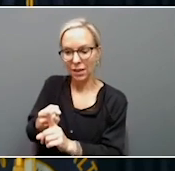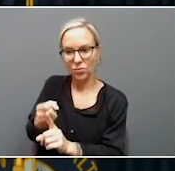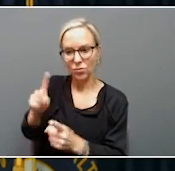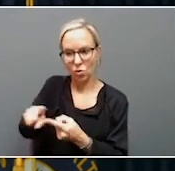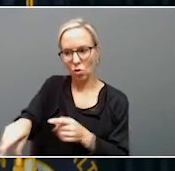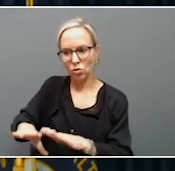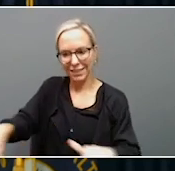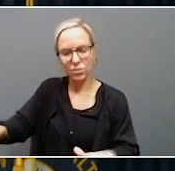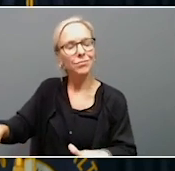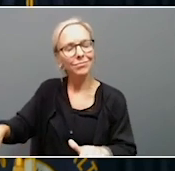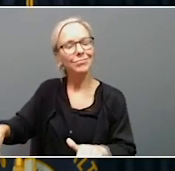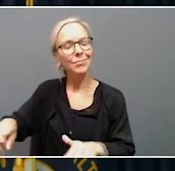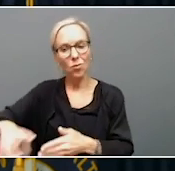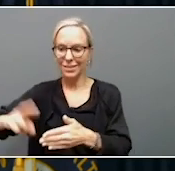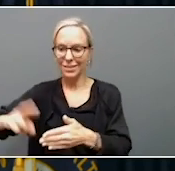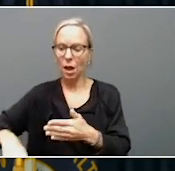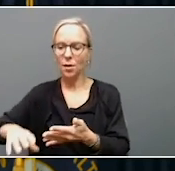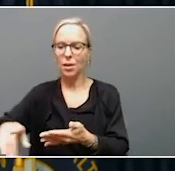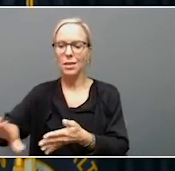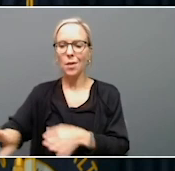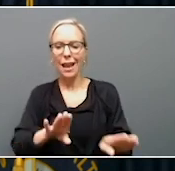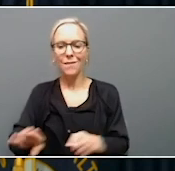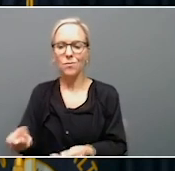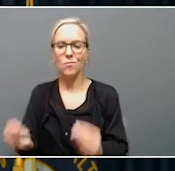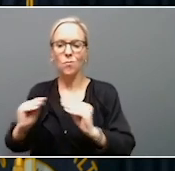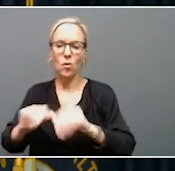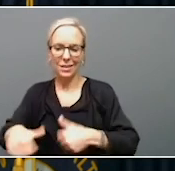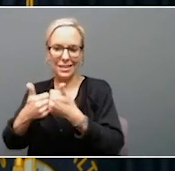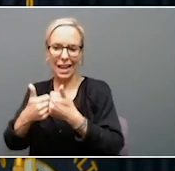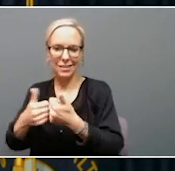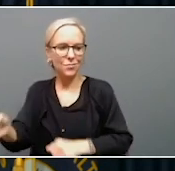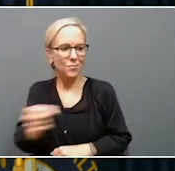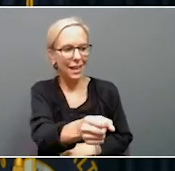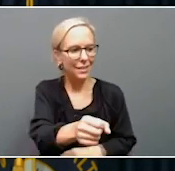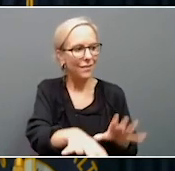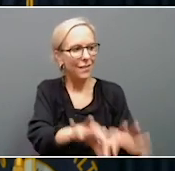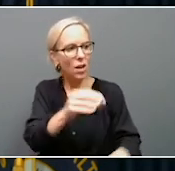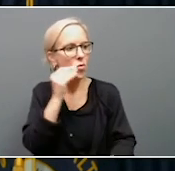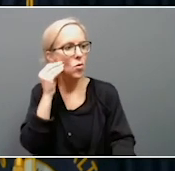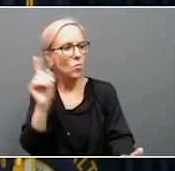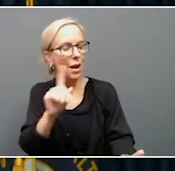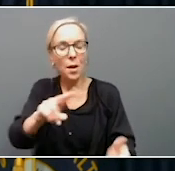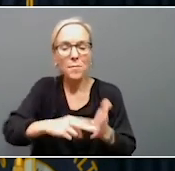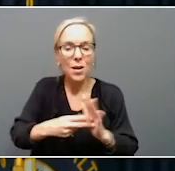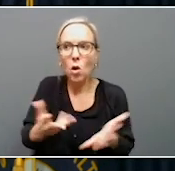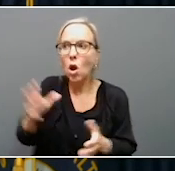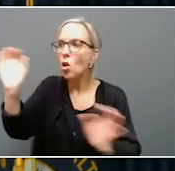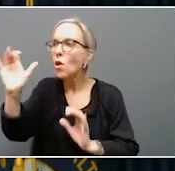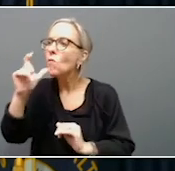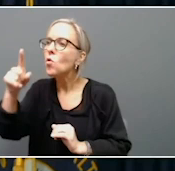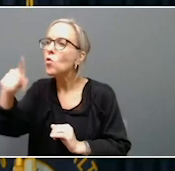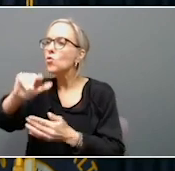result in behavior that makes it more challenging to place them. That means we need to look for new providers, providers that will expand their